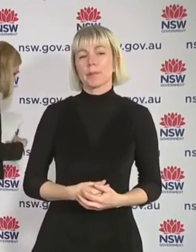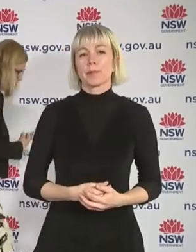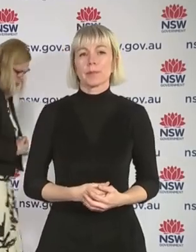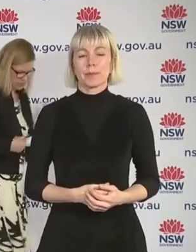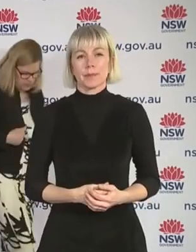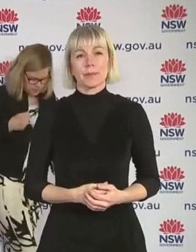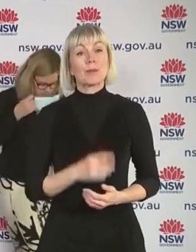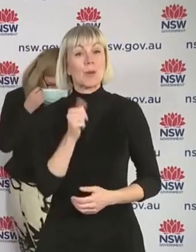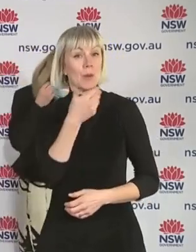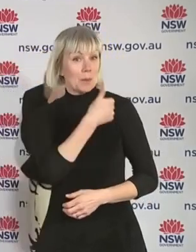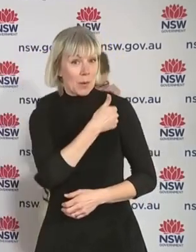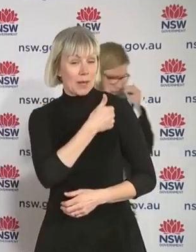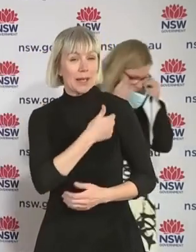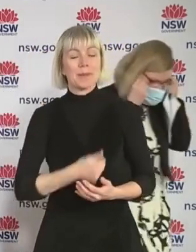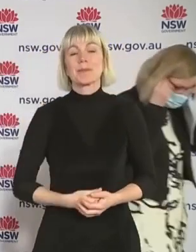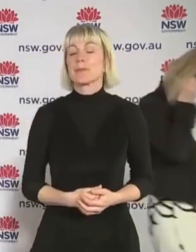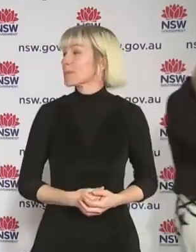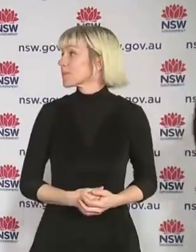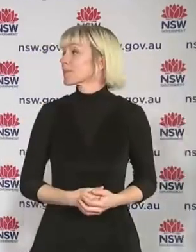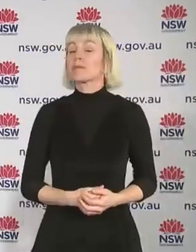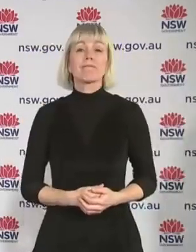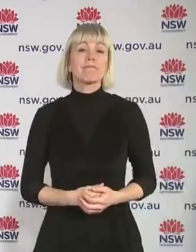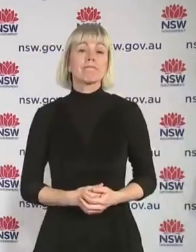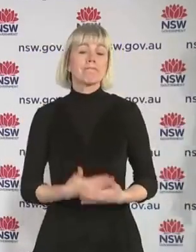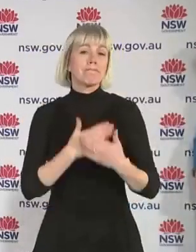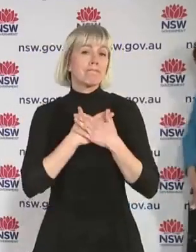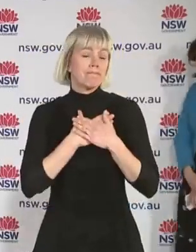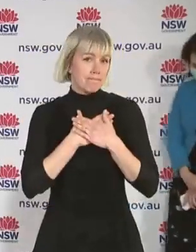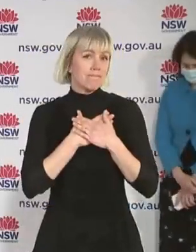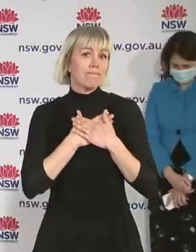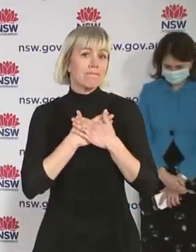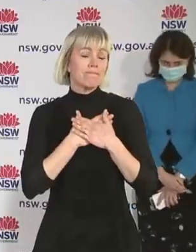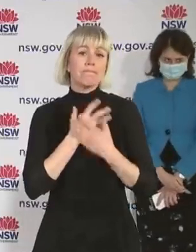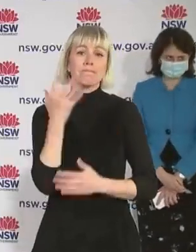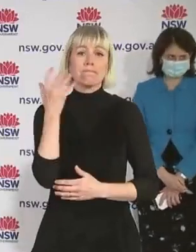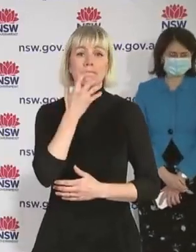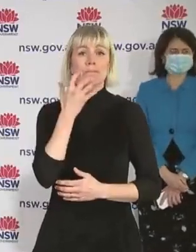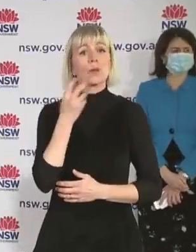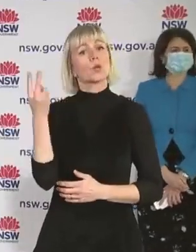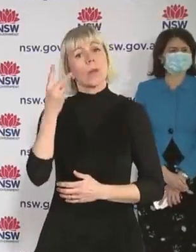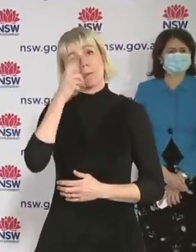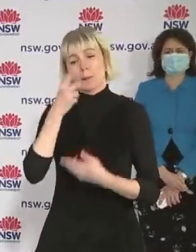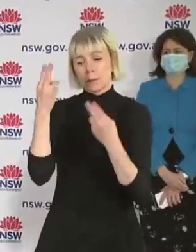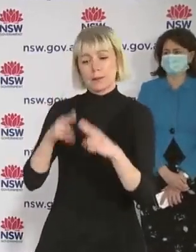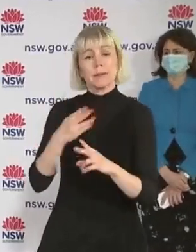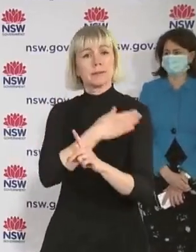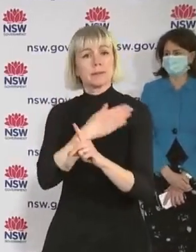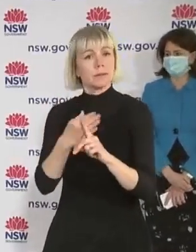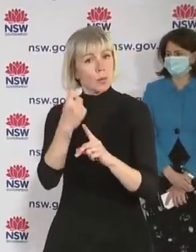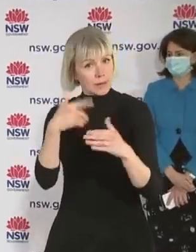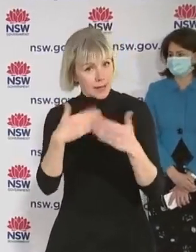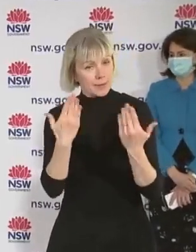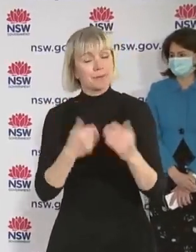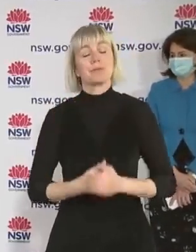Good morning and can I also start by offering my condolences to those lost loved ones overnight. Today the Premier has